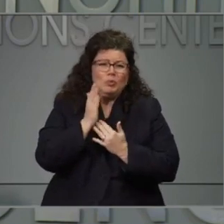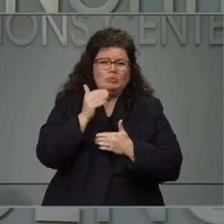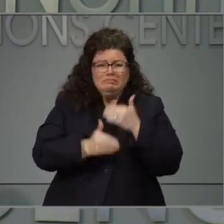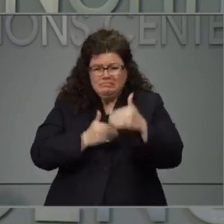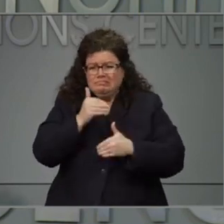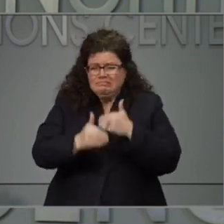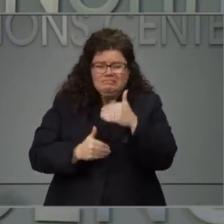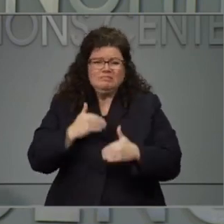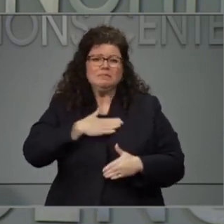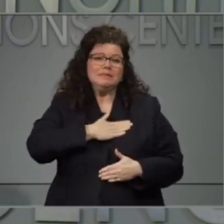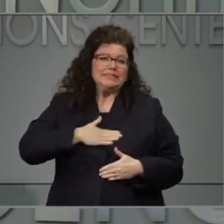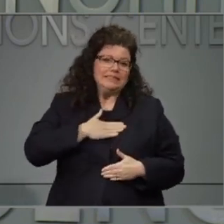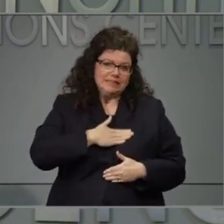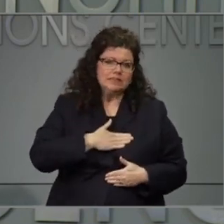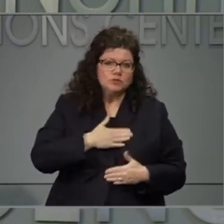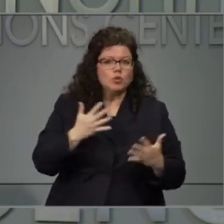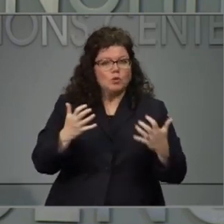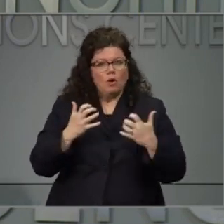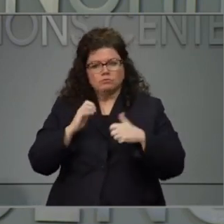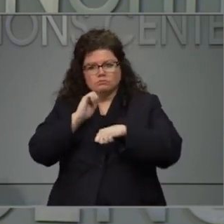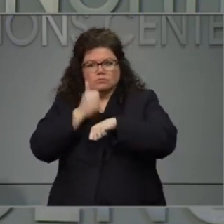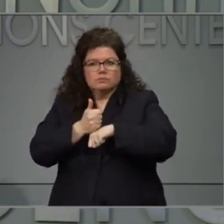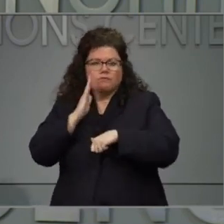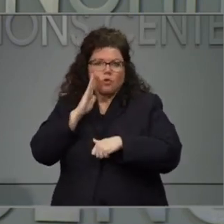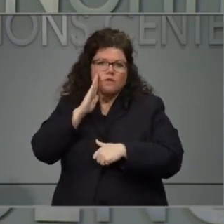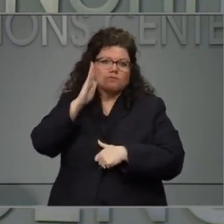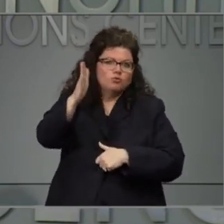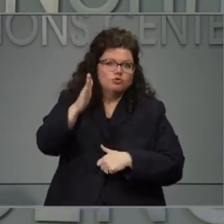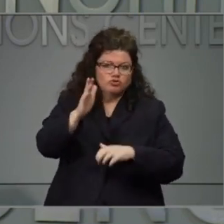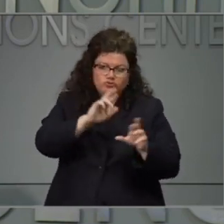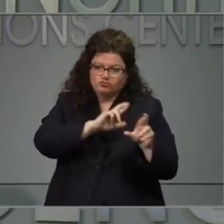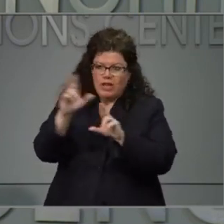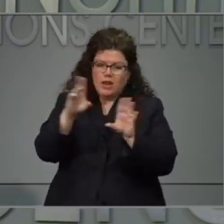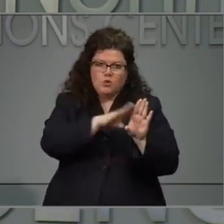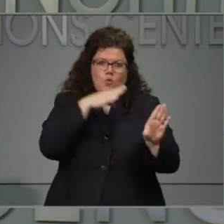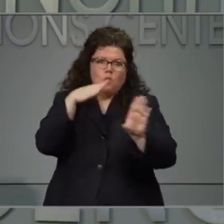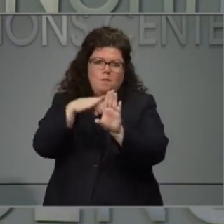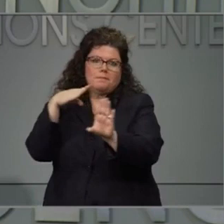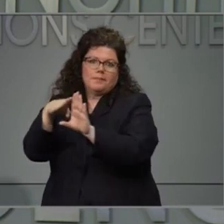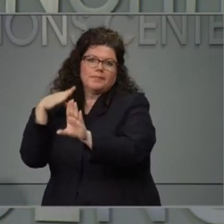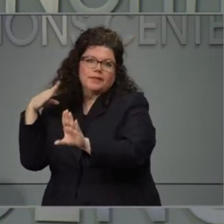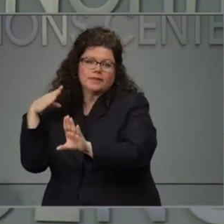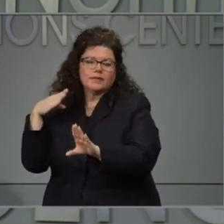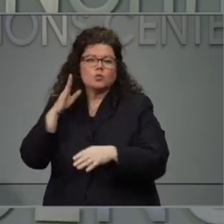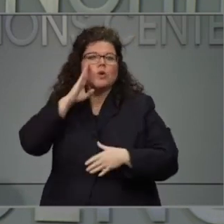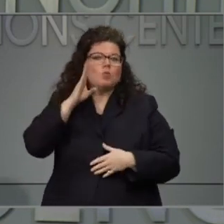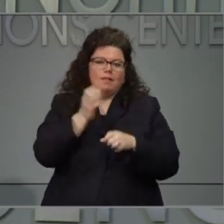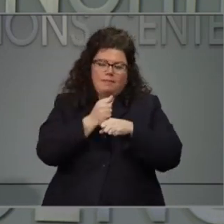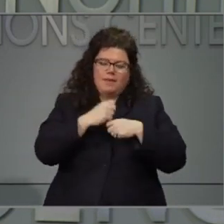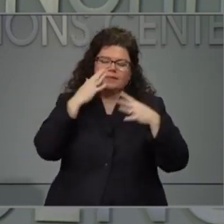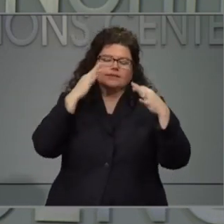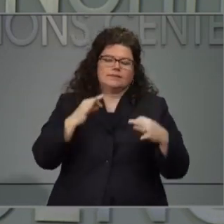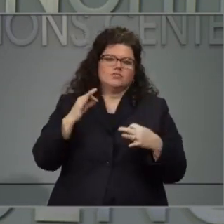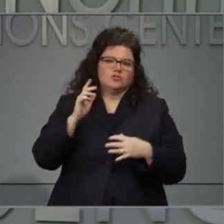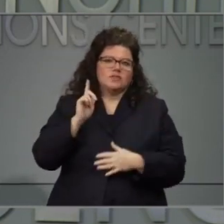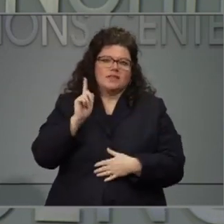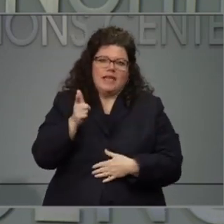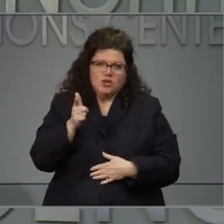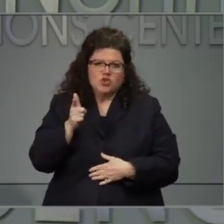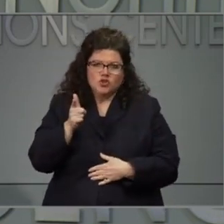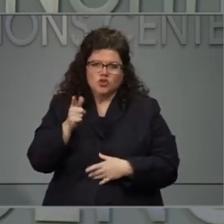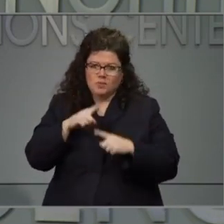us in the very best position that we possibly can be to get ready to make decisions about what we're going to do